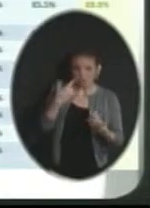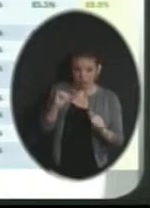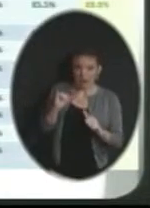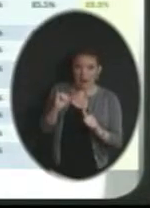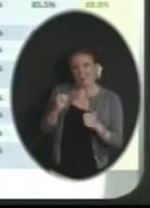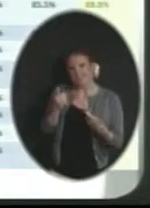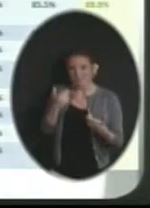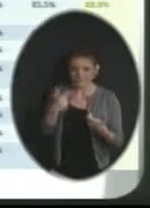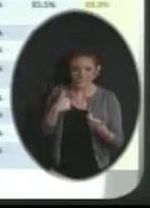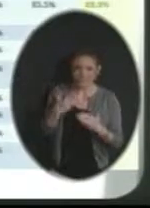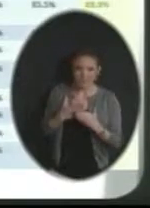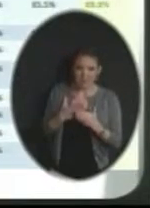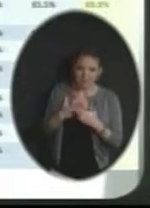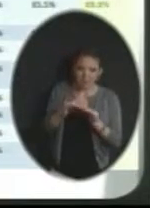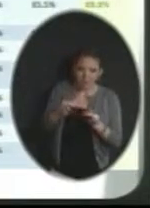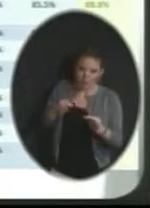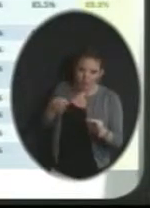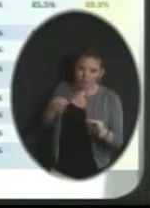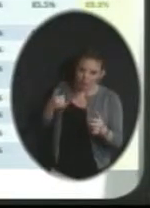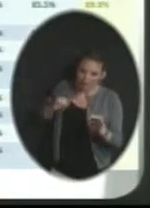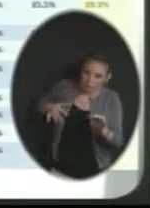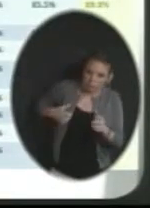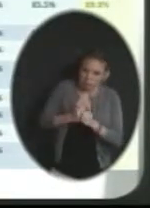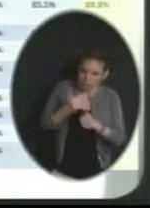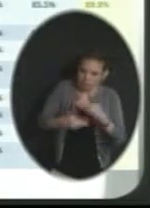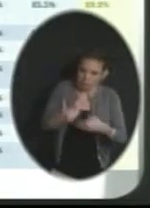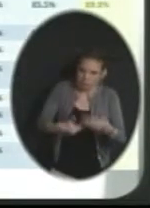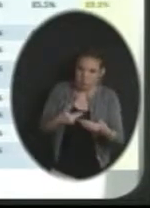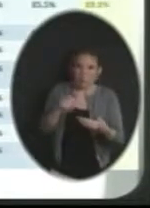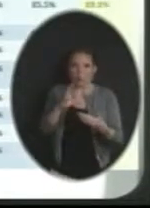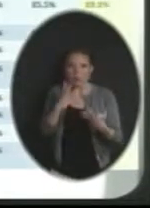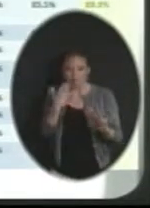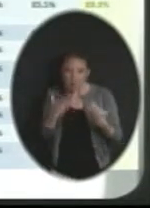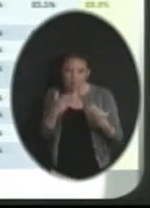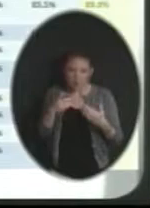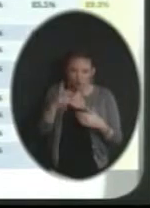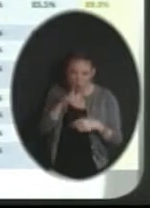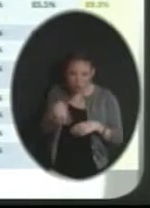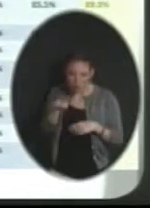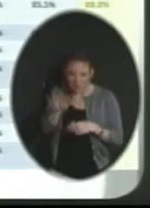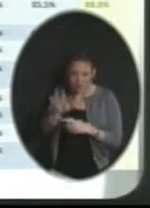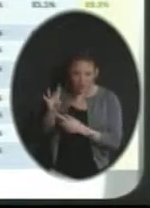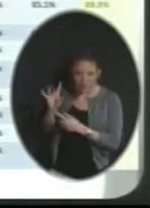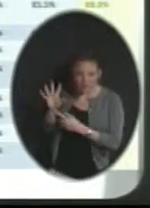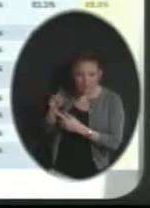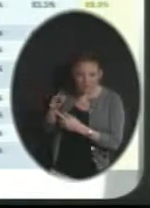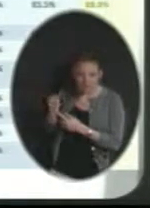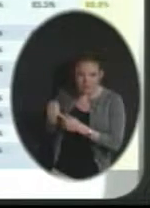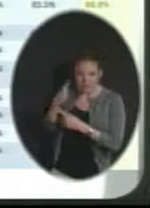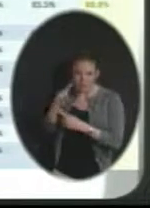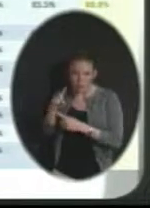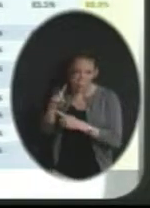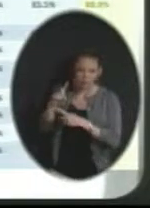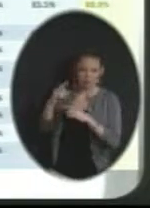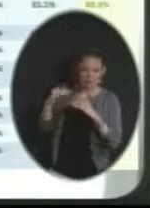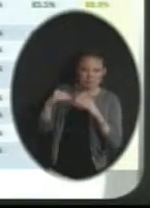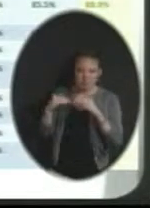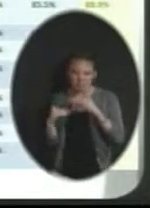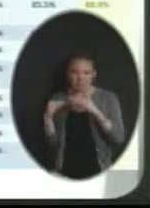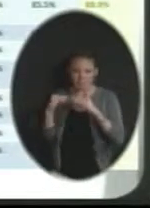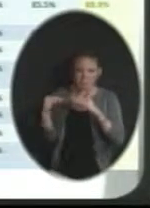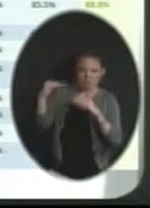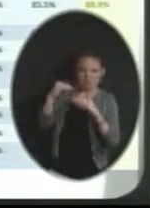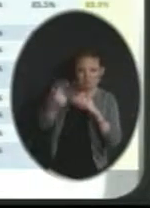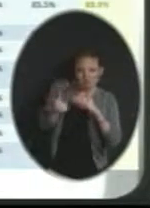as we'd like it to be, or maybe it's not high enough to, we always try to look at about 85% with our plus or minus confidence interval